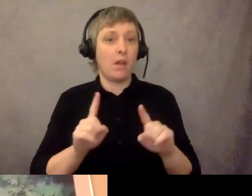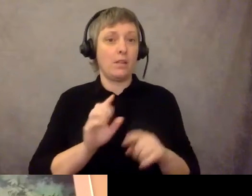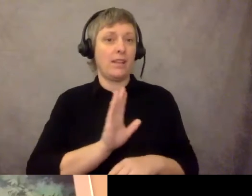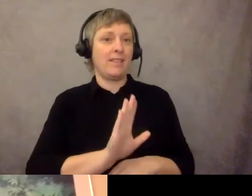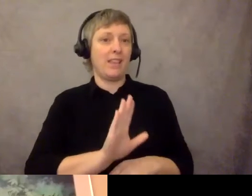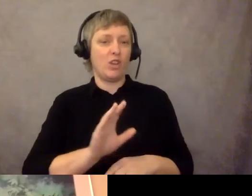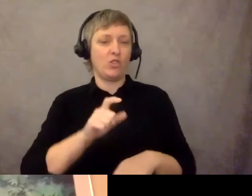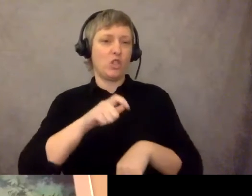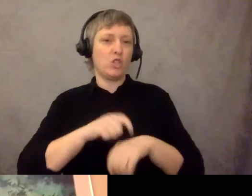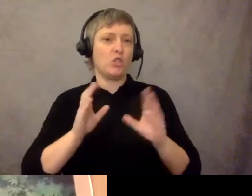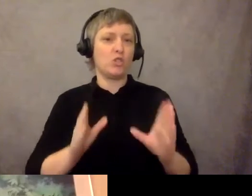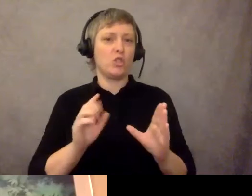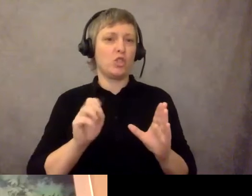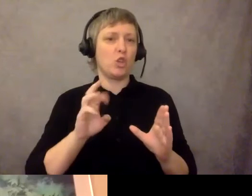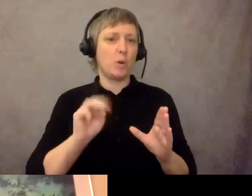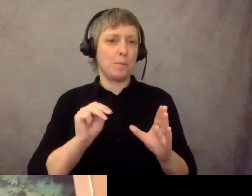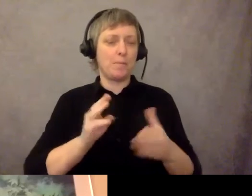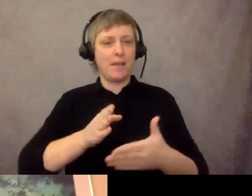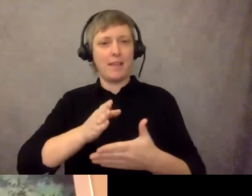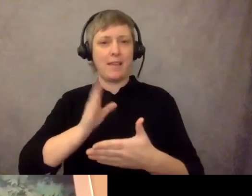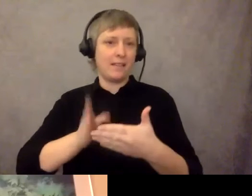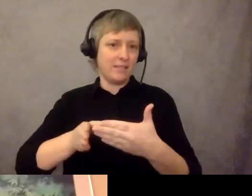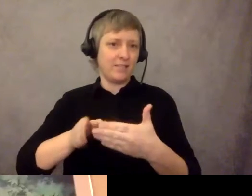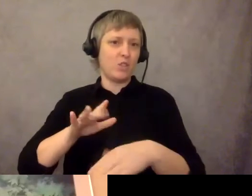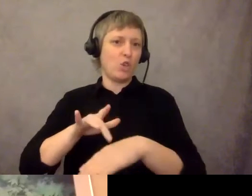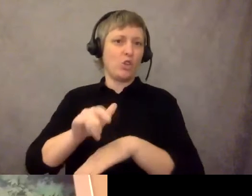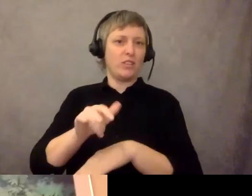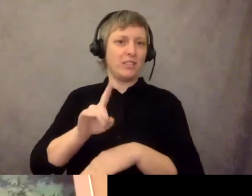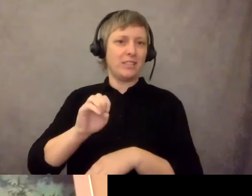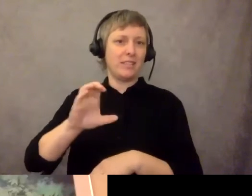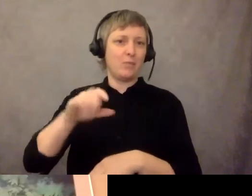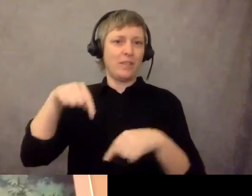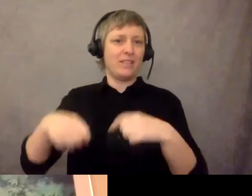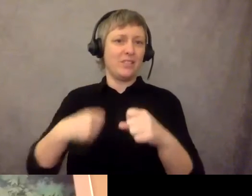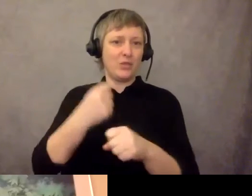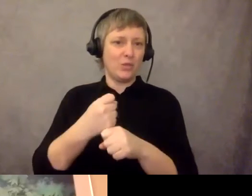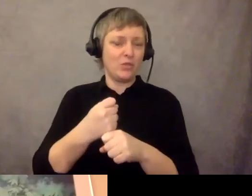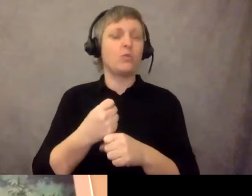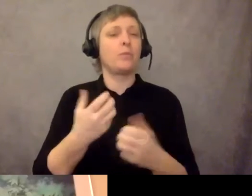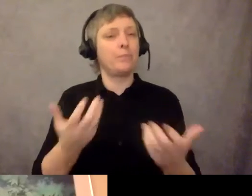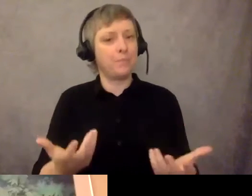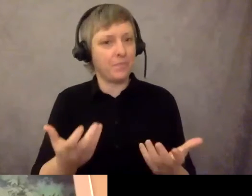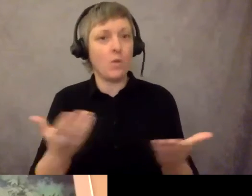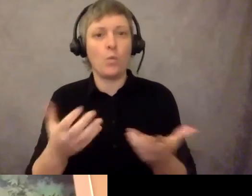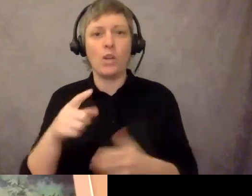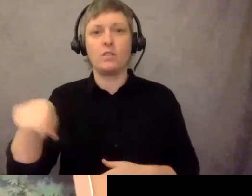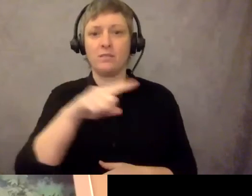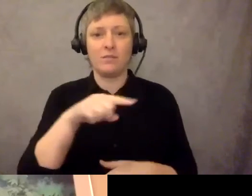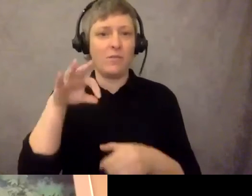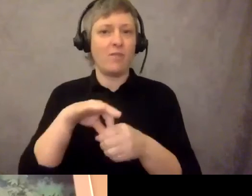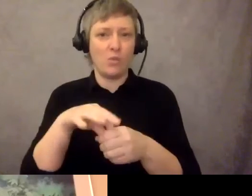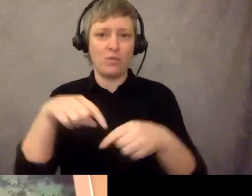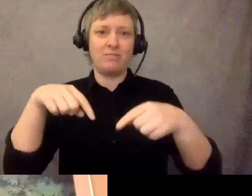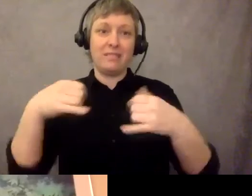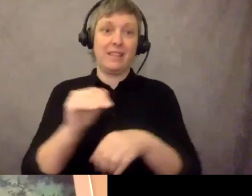So the thing that you're we're voting on this evening is has been almost two years in the making